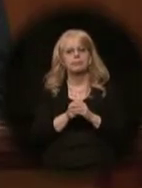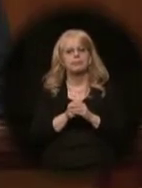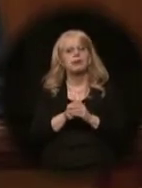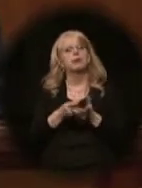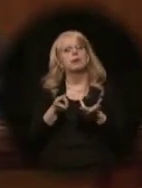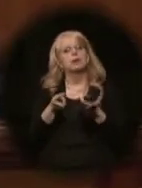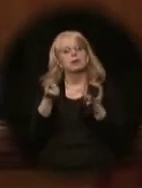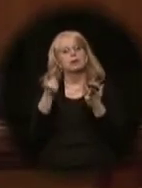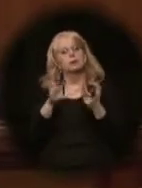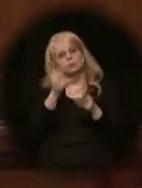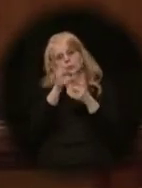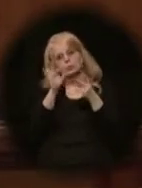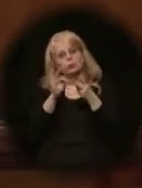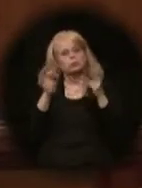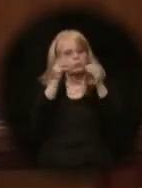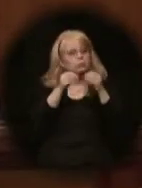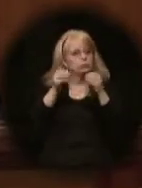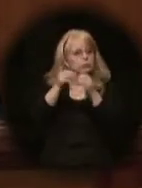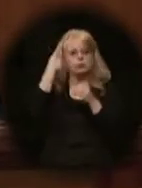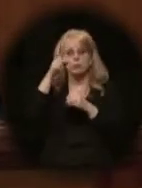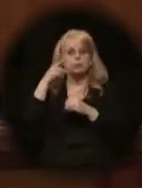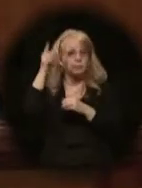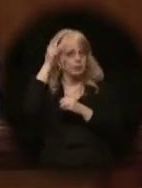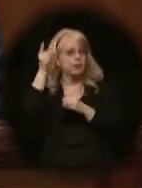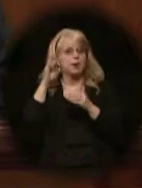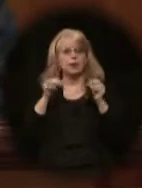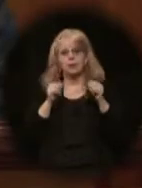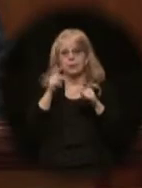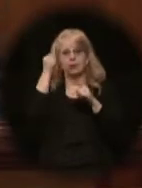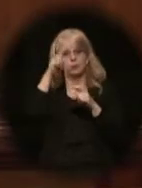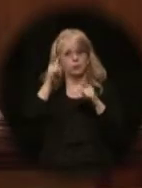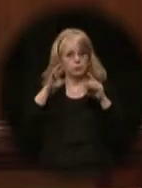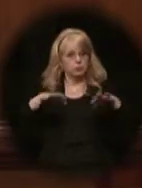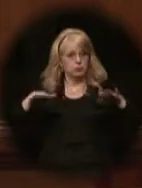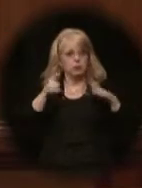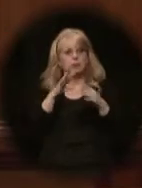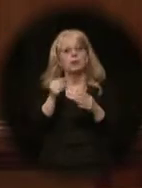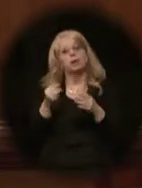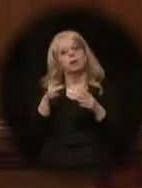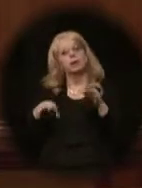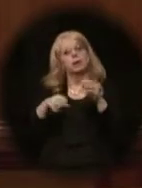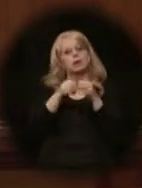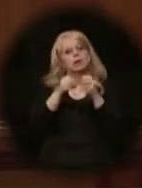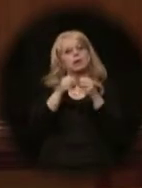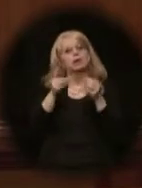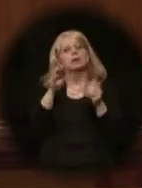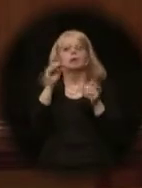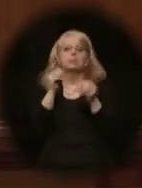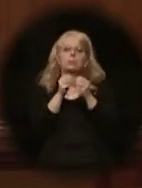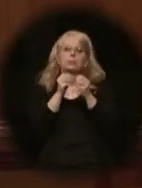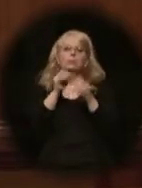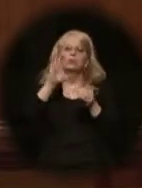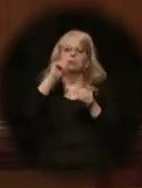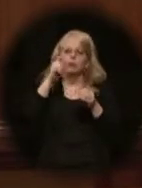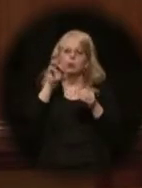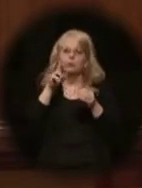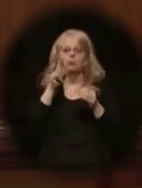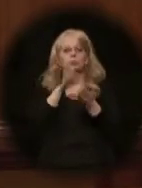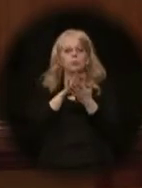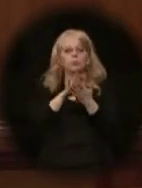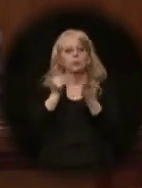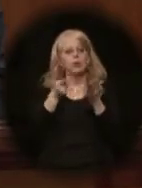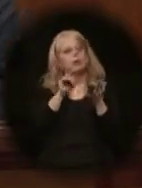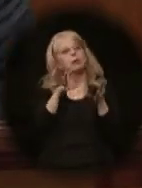Expanding choice for parents and opportunity for our kids also means expanding charter schools and replicating successful models.